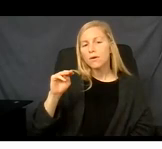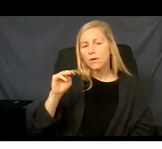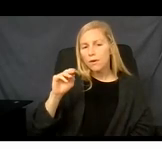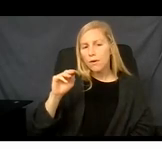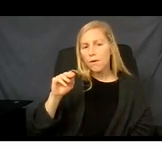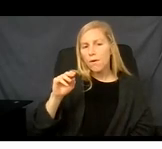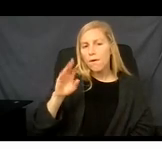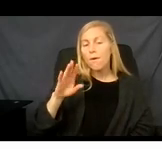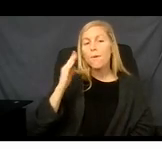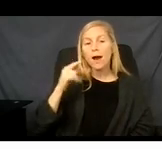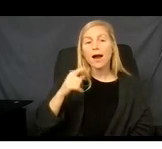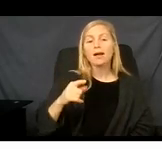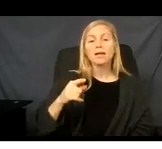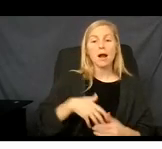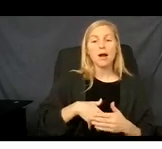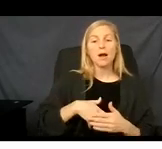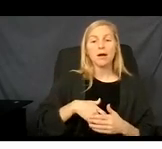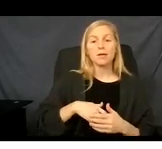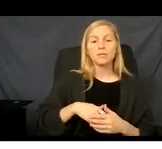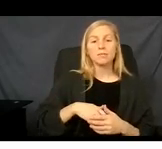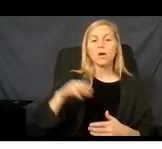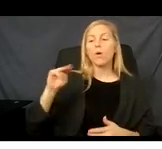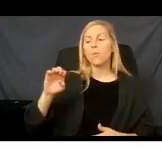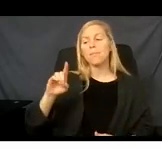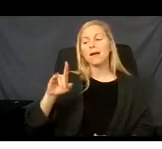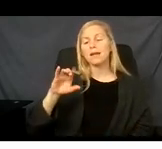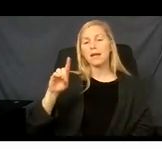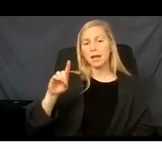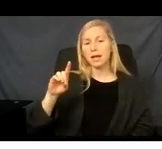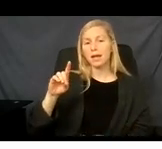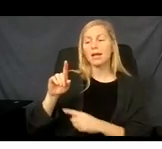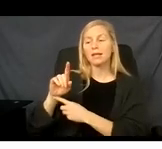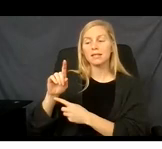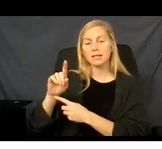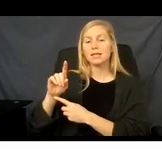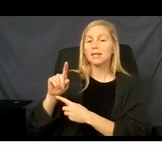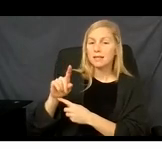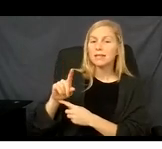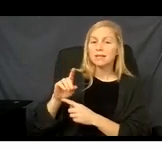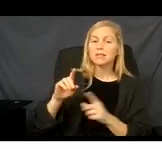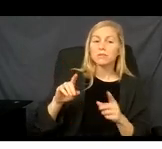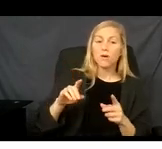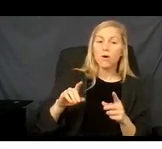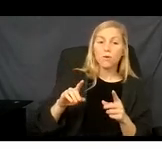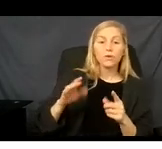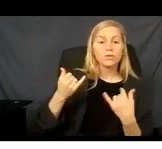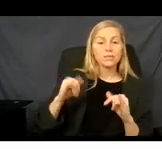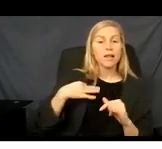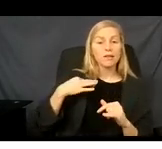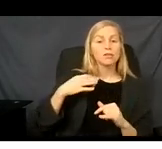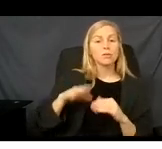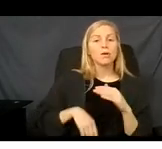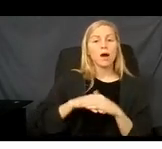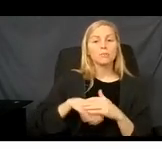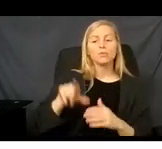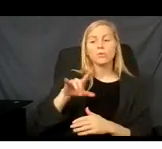pregnant woman will still be eligible for Medicaid up to the total of $28,723.